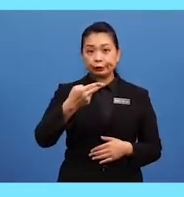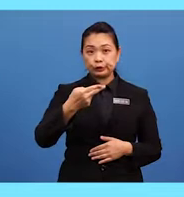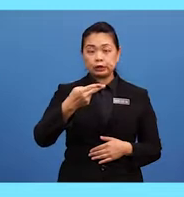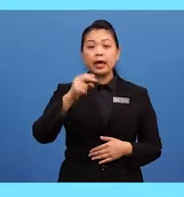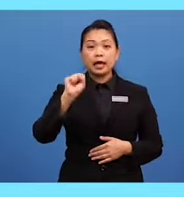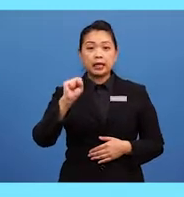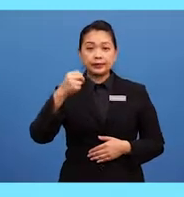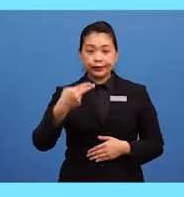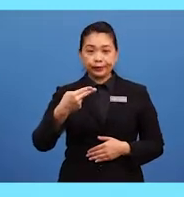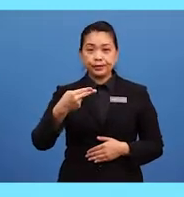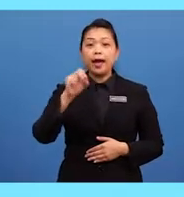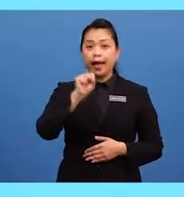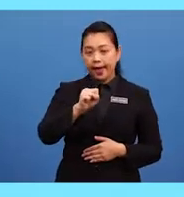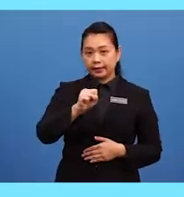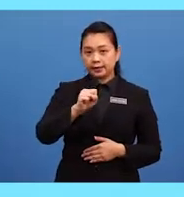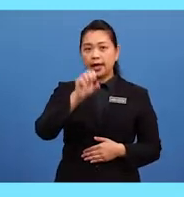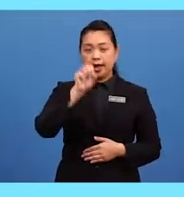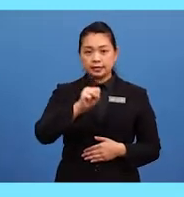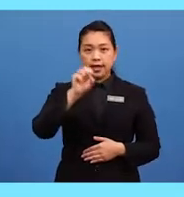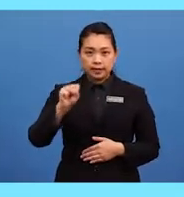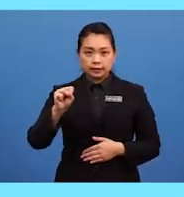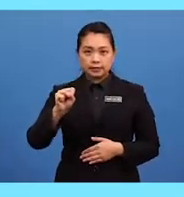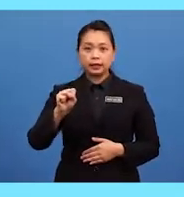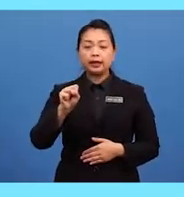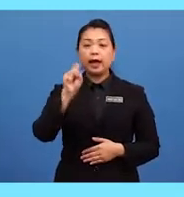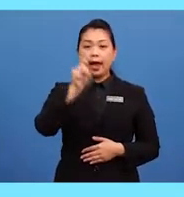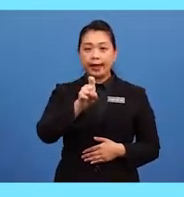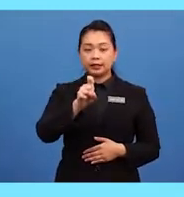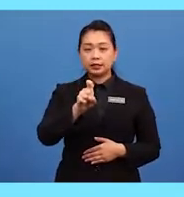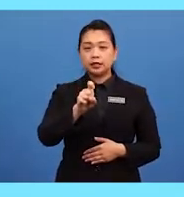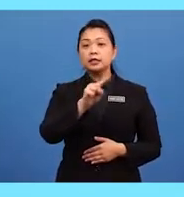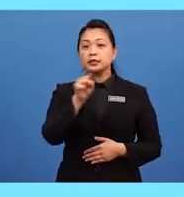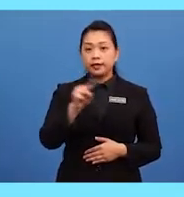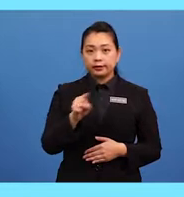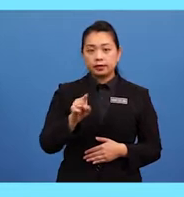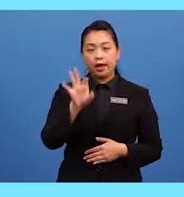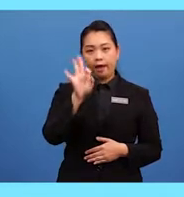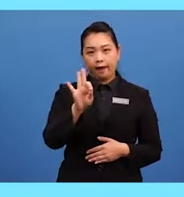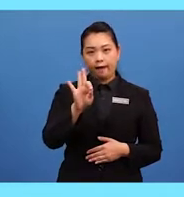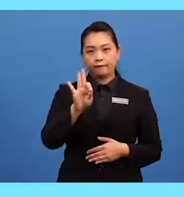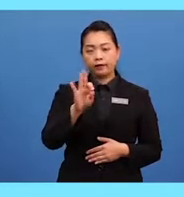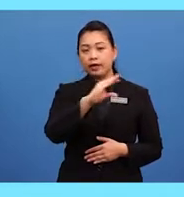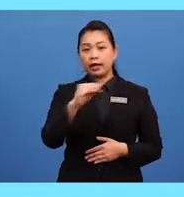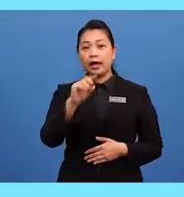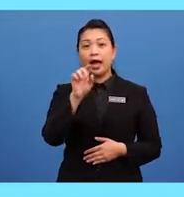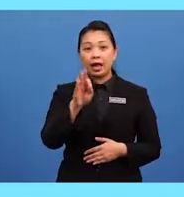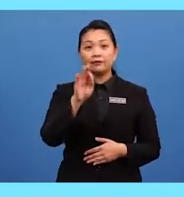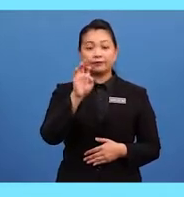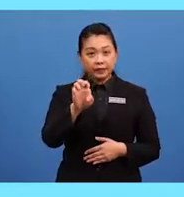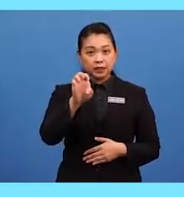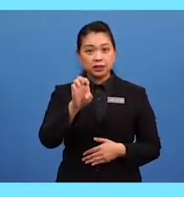SH, S, SS, X, Z, F,